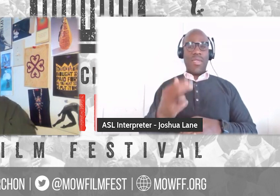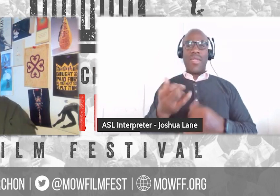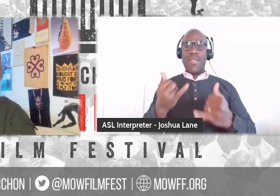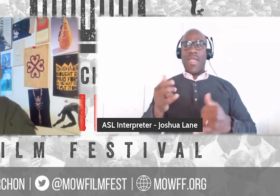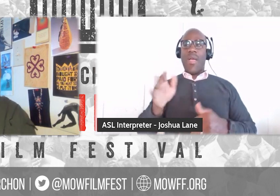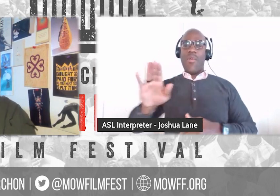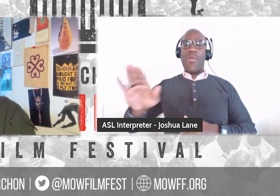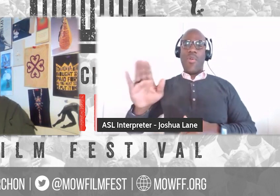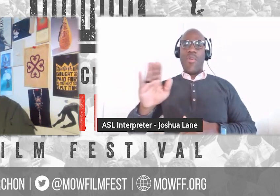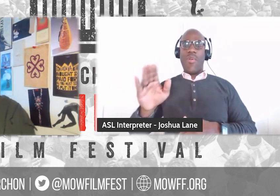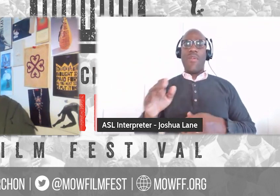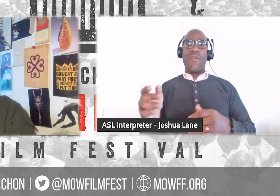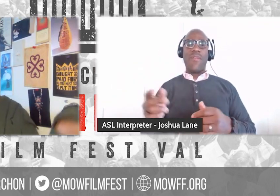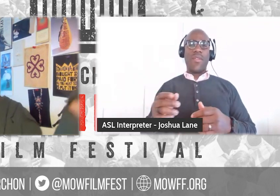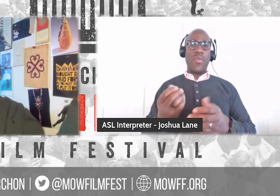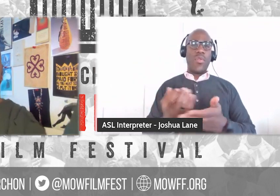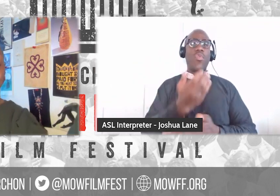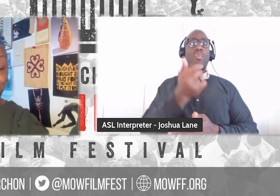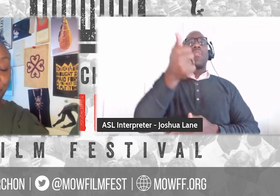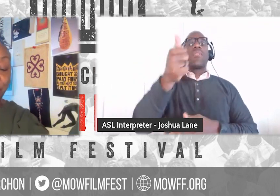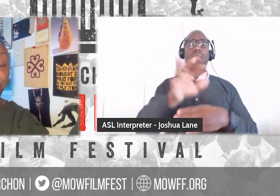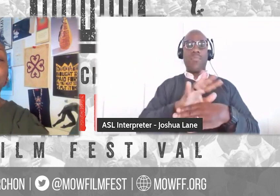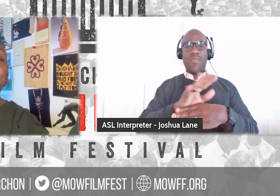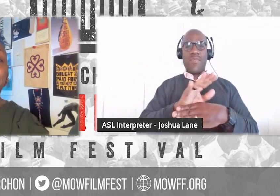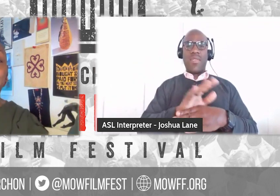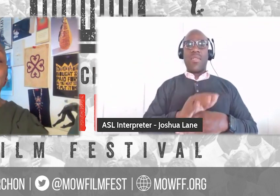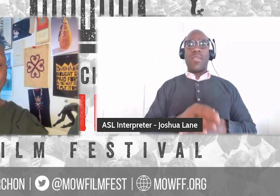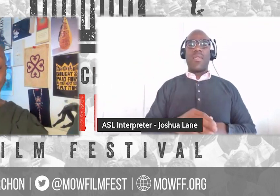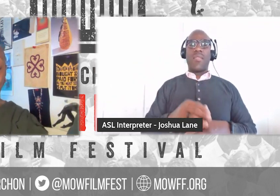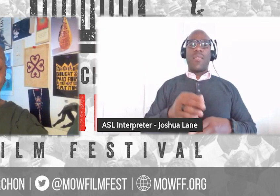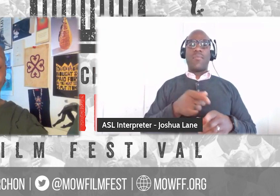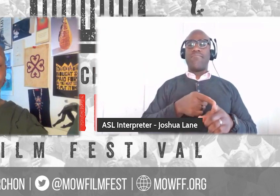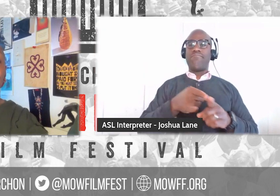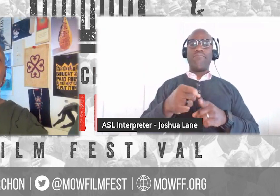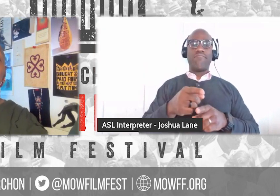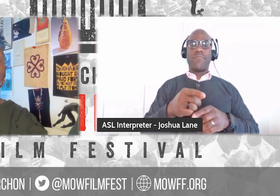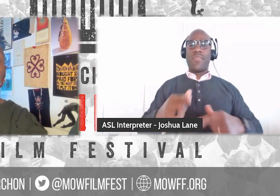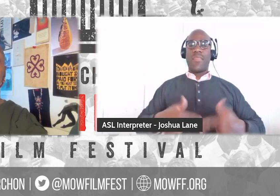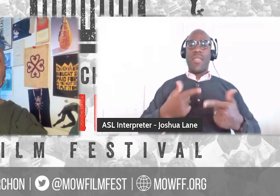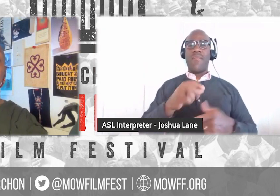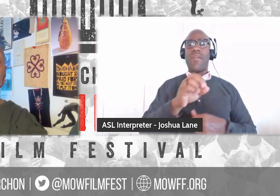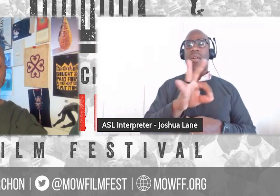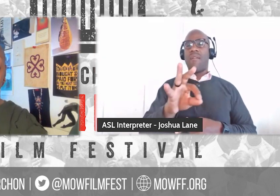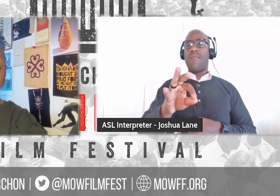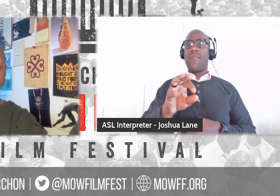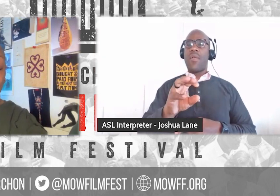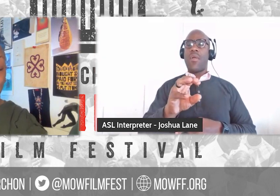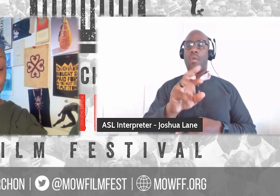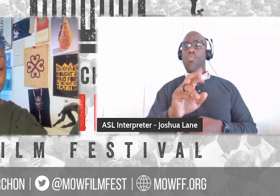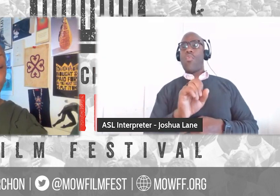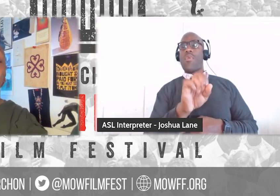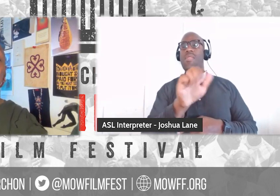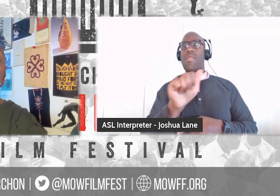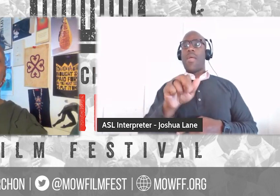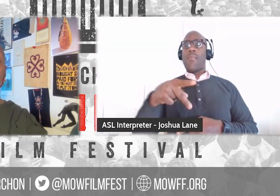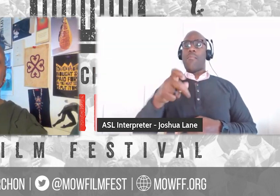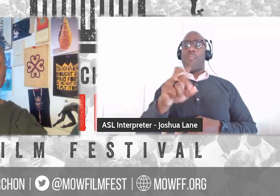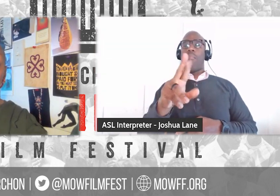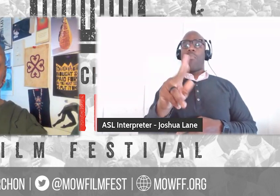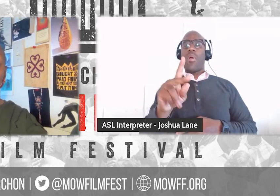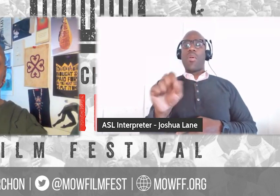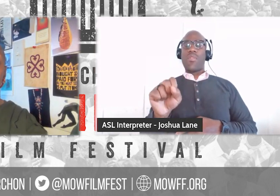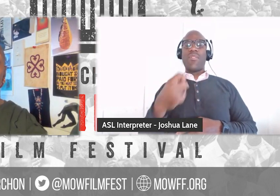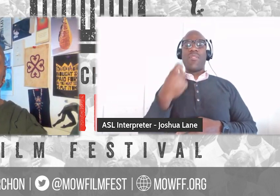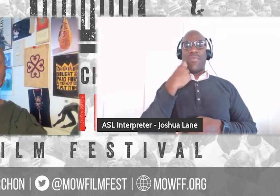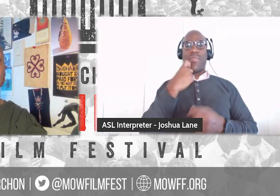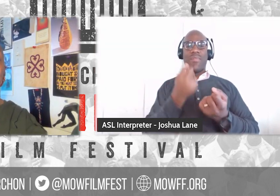on Peacock. Her work has been featured on PBS, the New York Times Op-Doc, Frontline